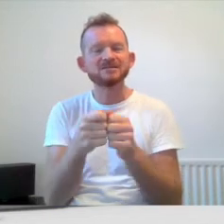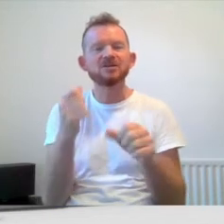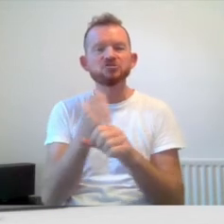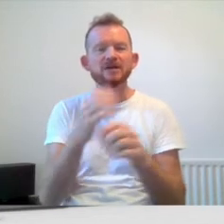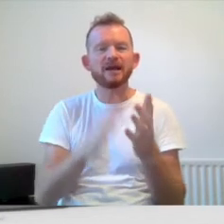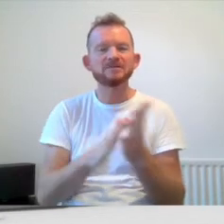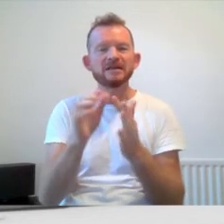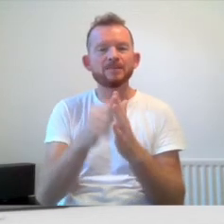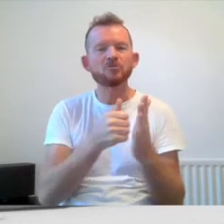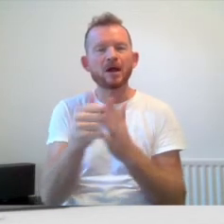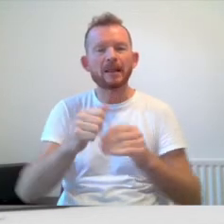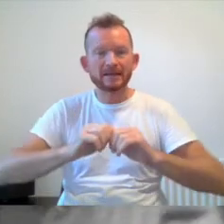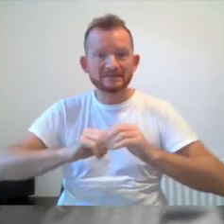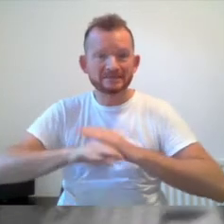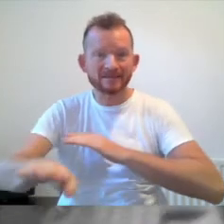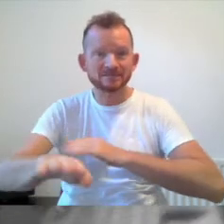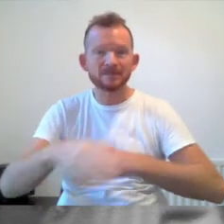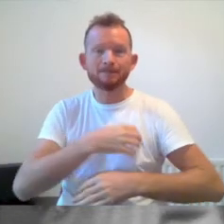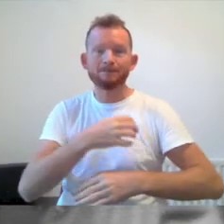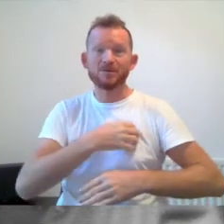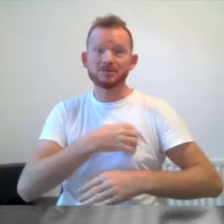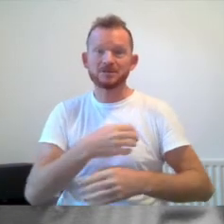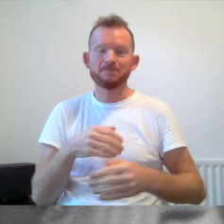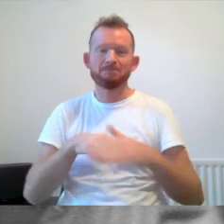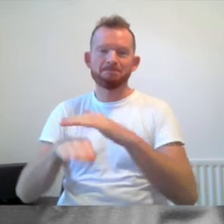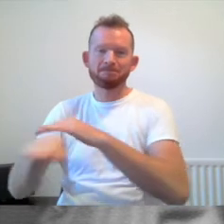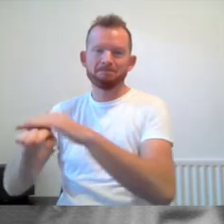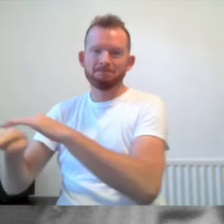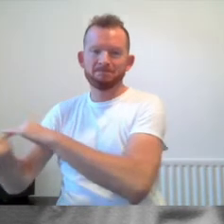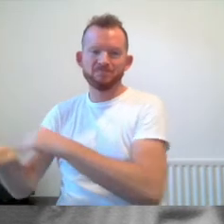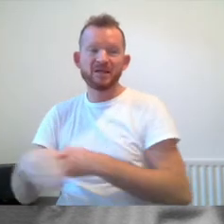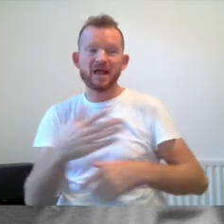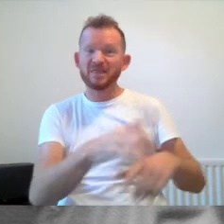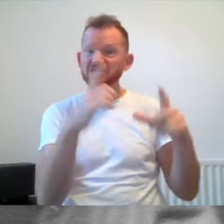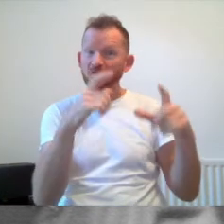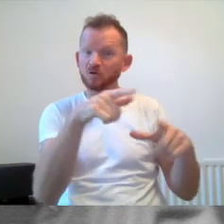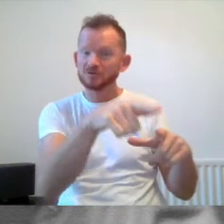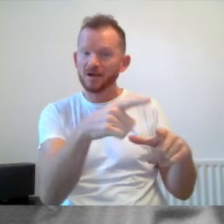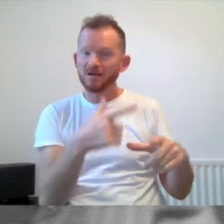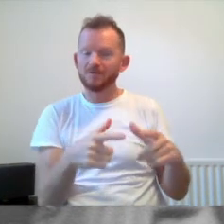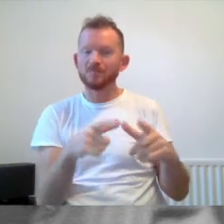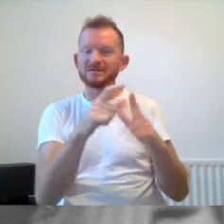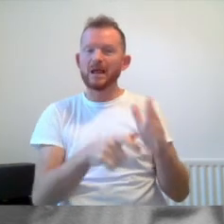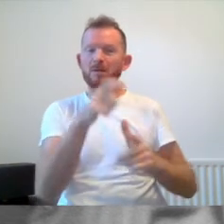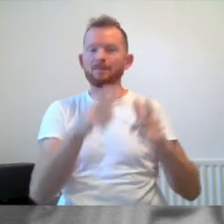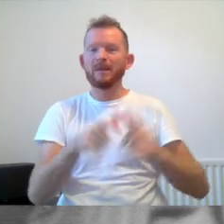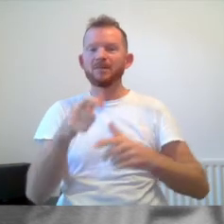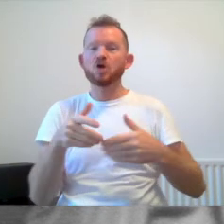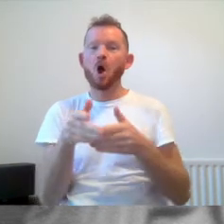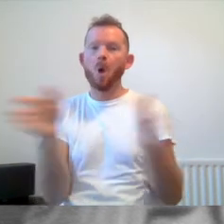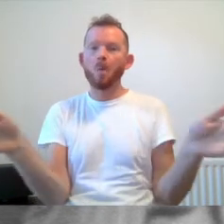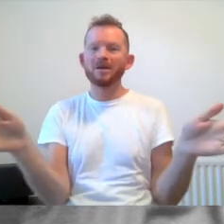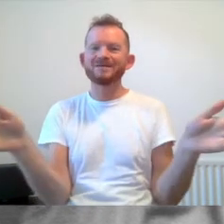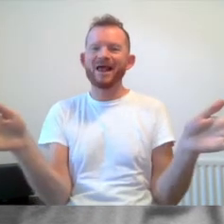sending out to members. This photo is from a disabled people's open day at Stratford Sports Hall